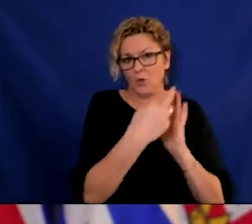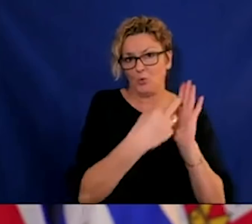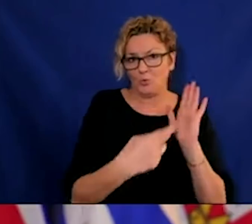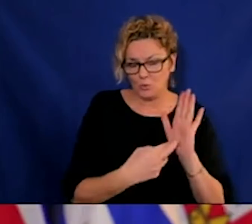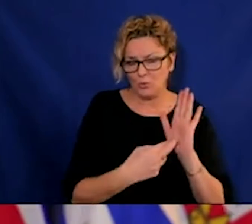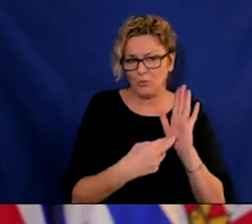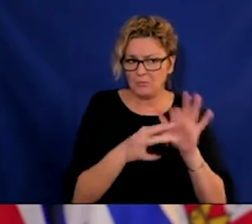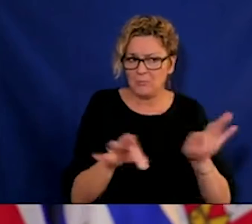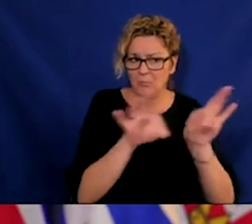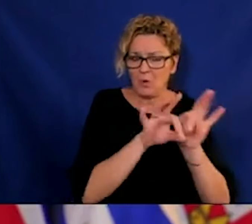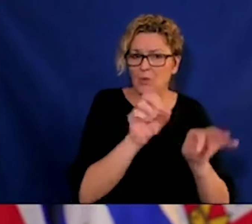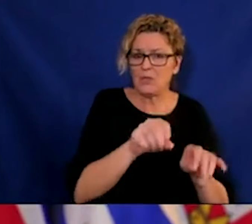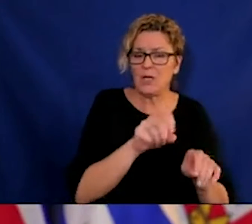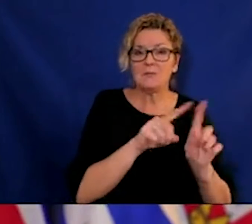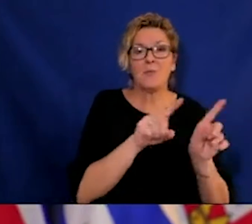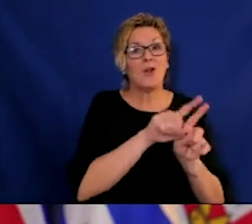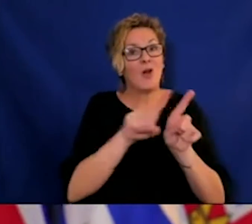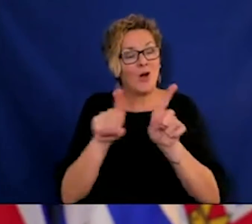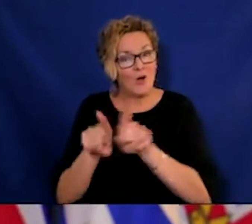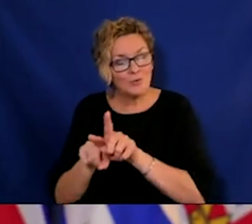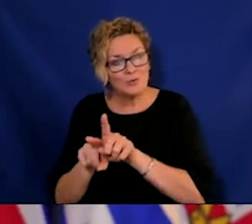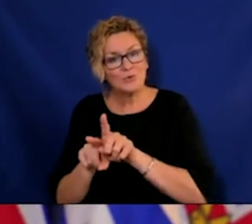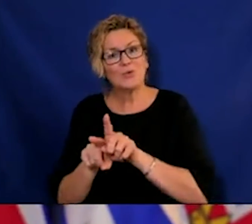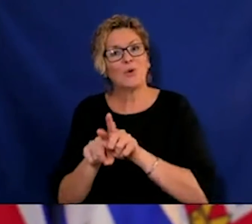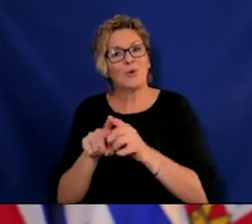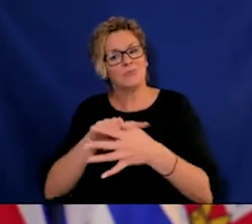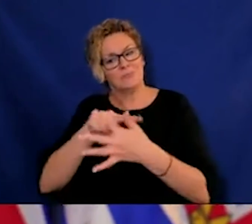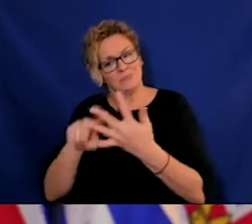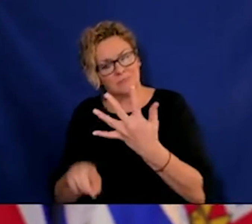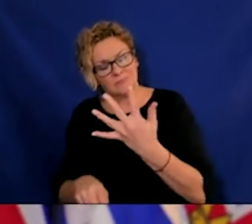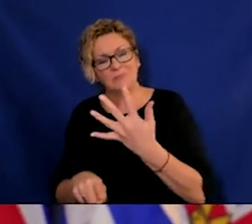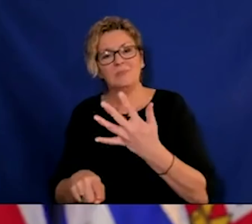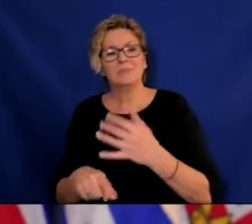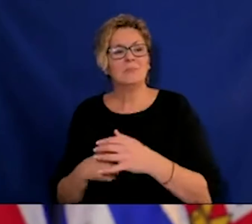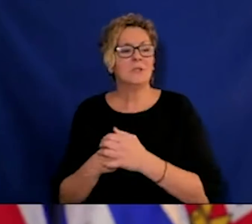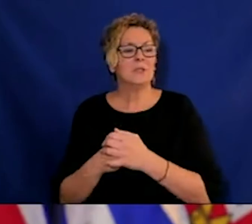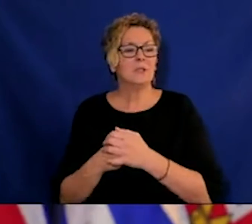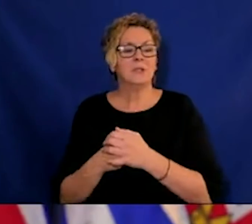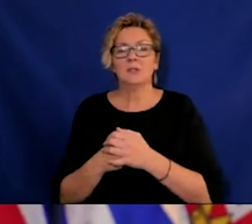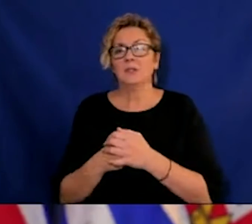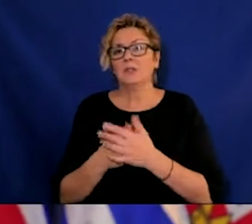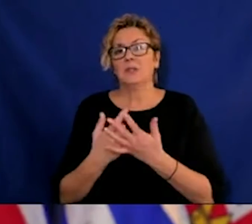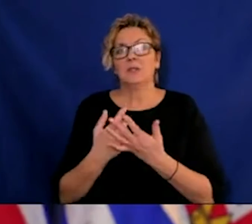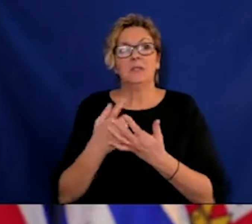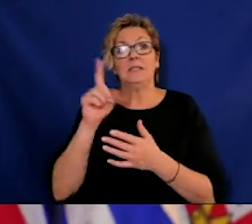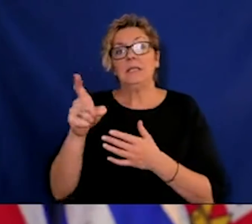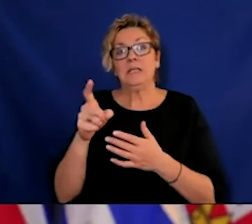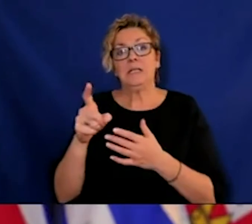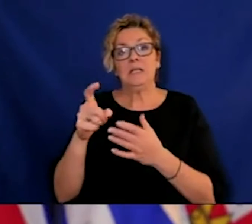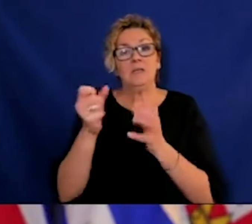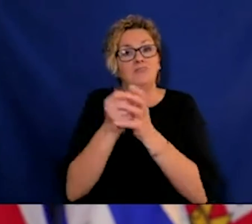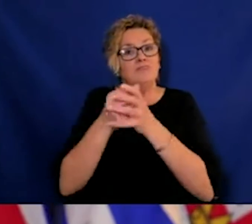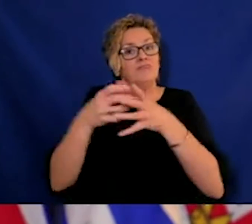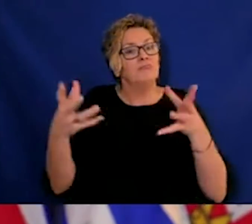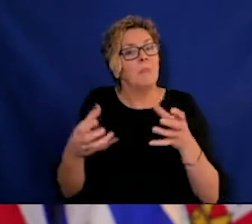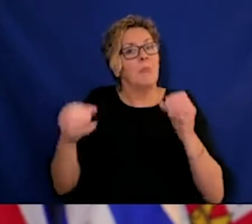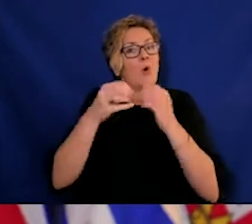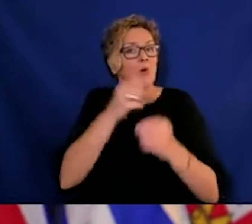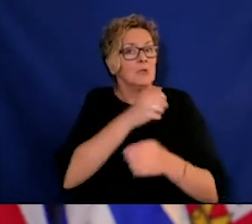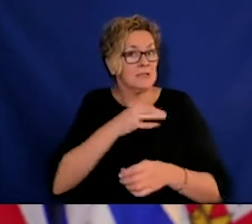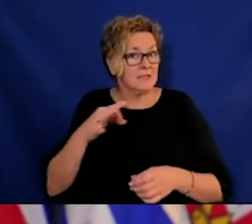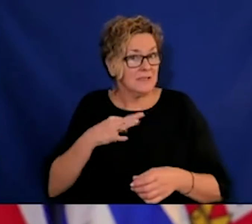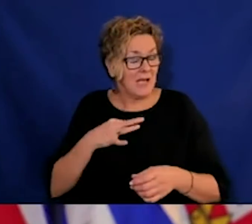to and that are there that need need for significant staffing and new staffing in long-term care, and we've seen, I believe,